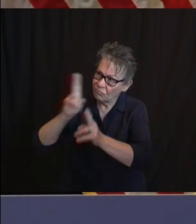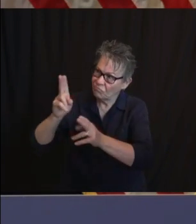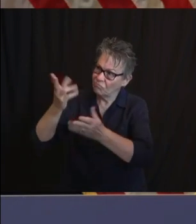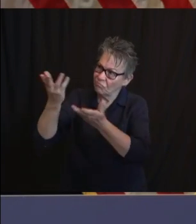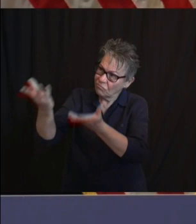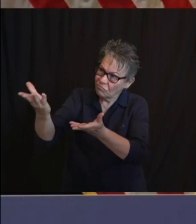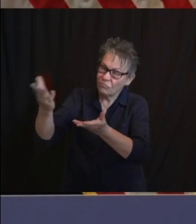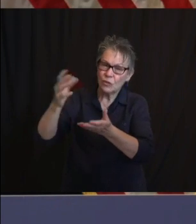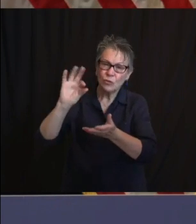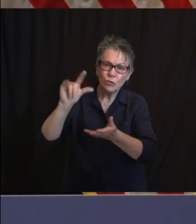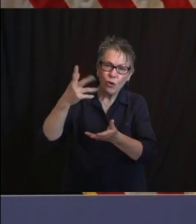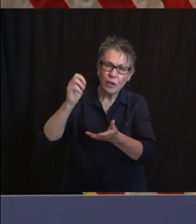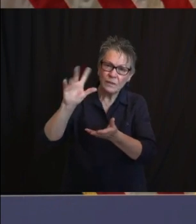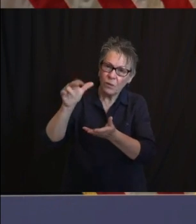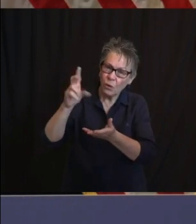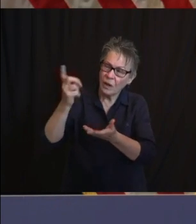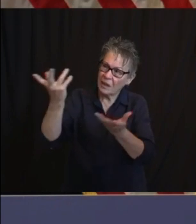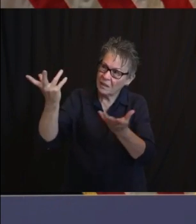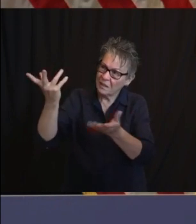tragic death in full